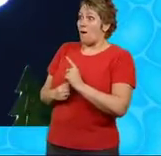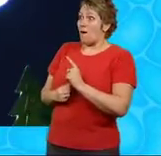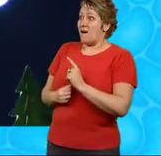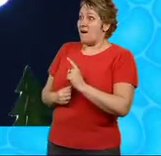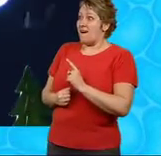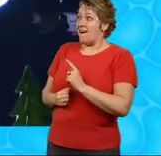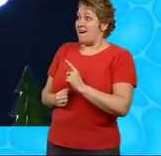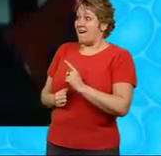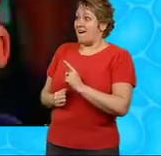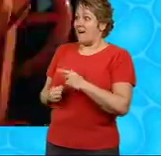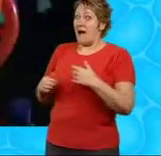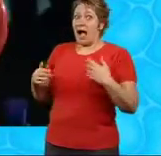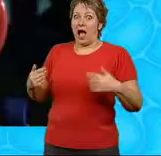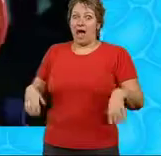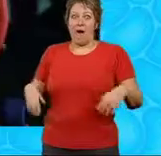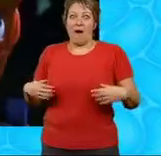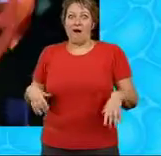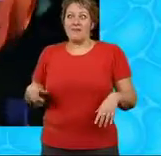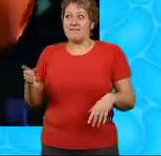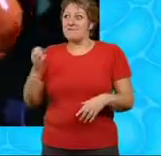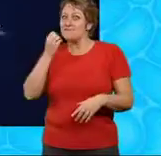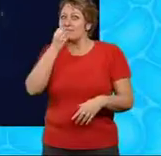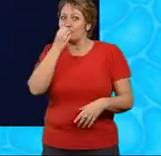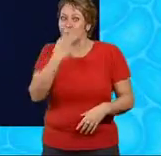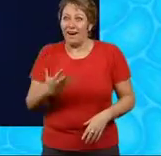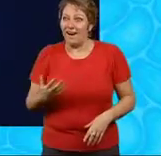Wow! They're brilliant!